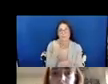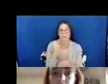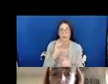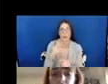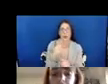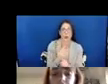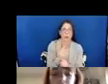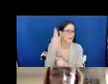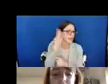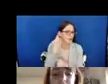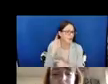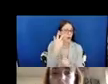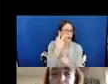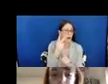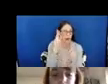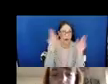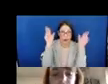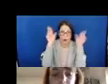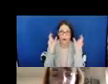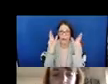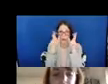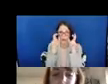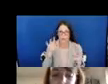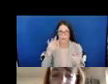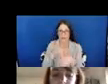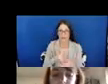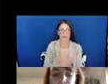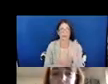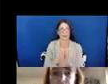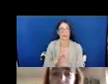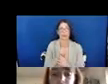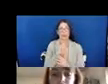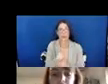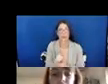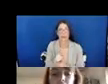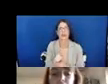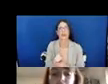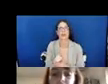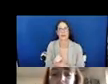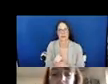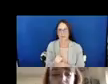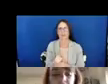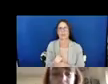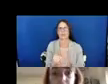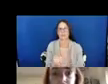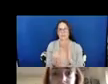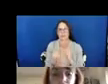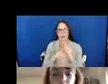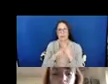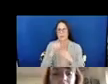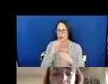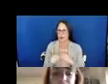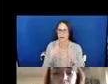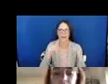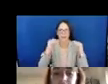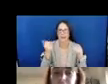audiovisual connection. Developments in virtual reality technologies for telehealth are neither sufficiently advanced nor